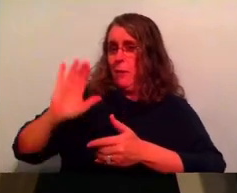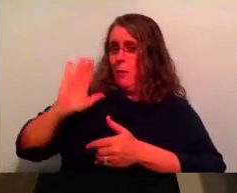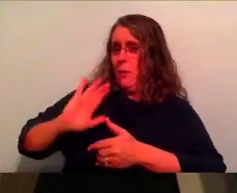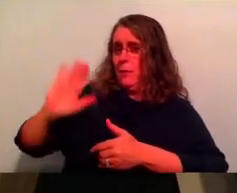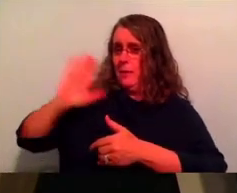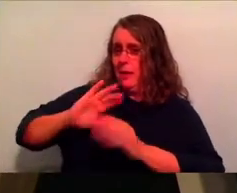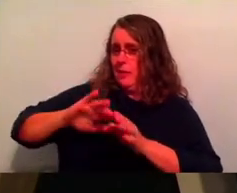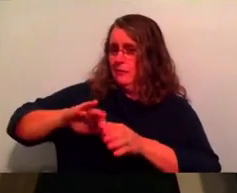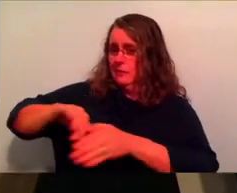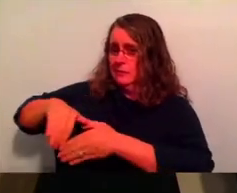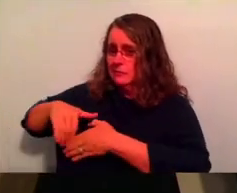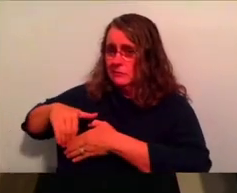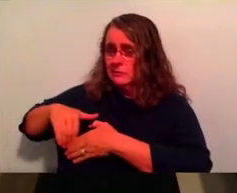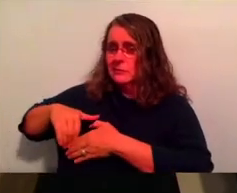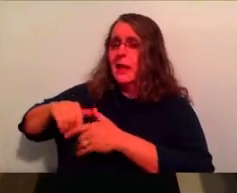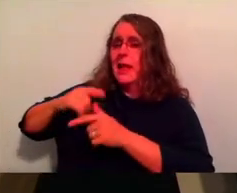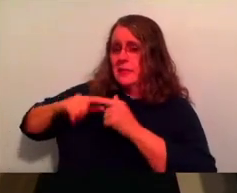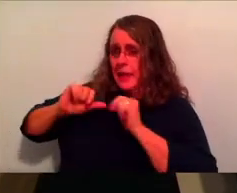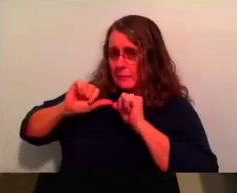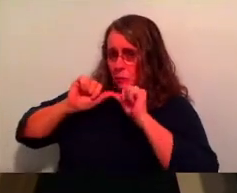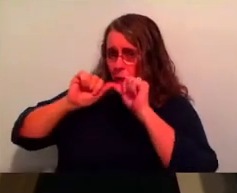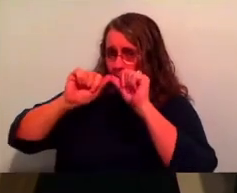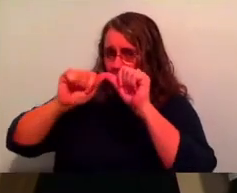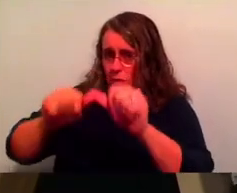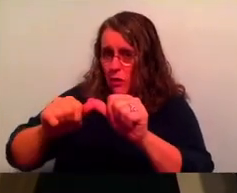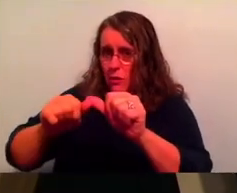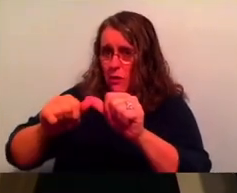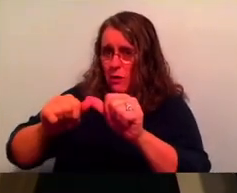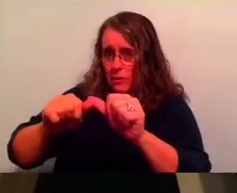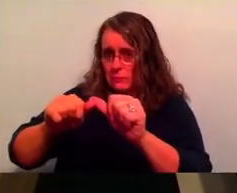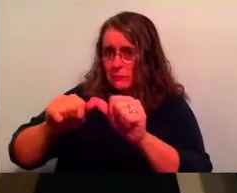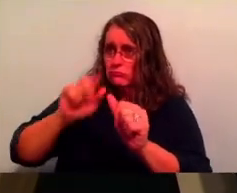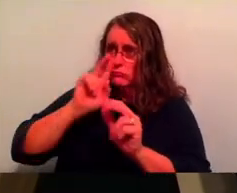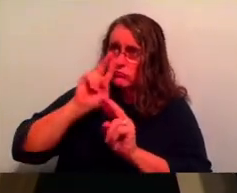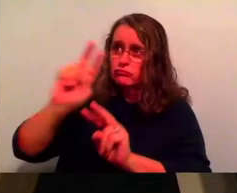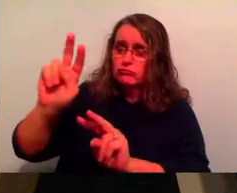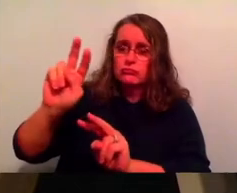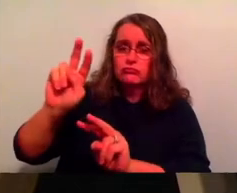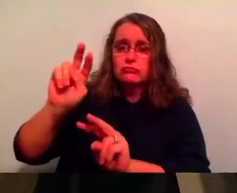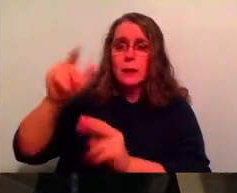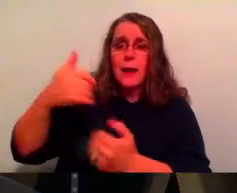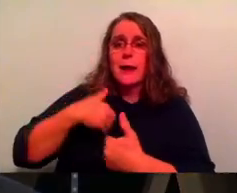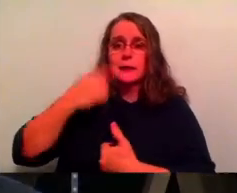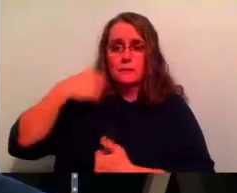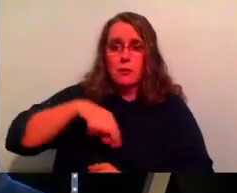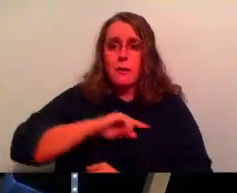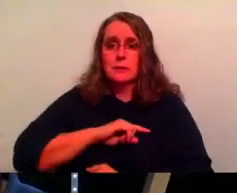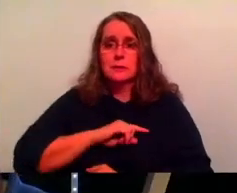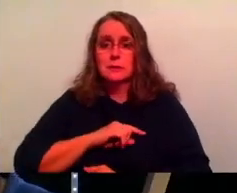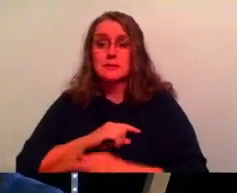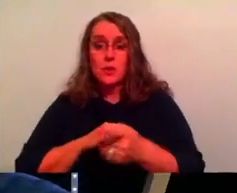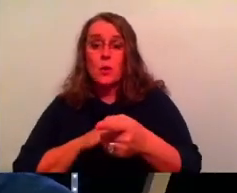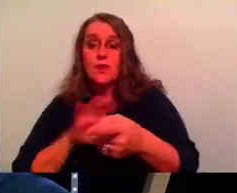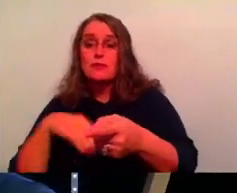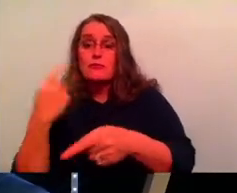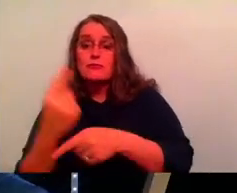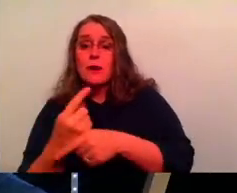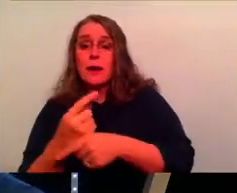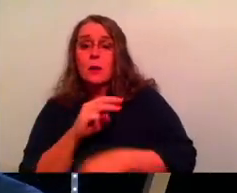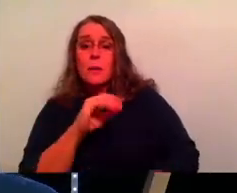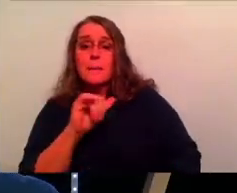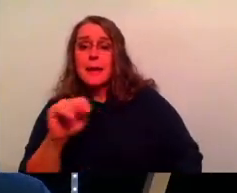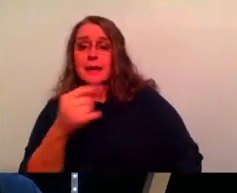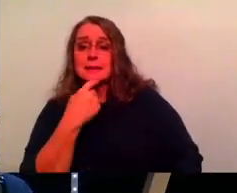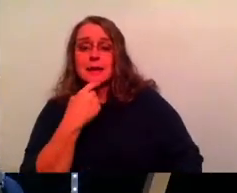pressing on towards what he wants for us. Amen. Super good. So that's that. And that's, that's really it. Like Matt just said, ultimately we, we press on